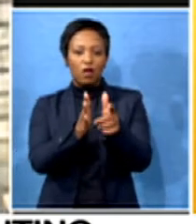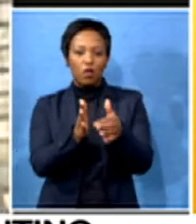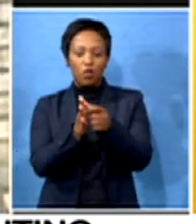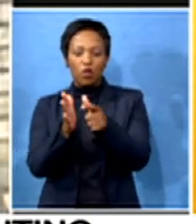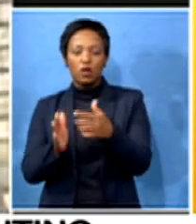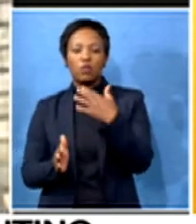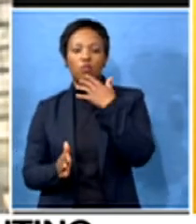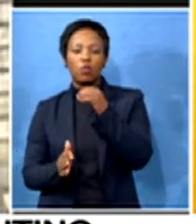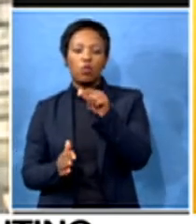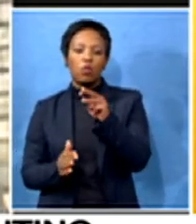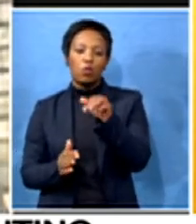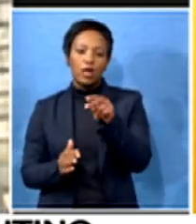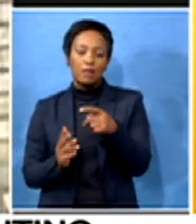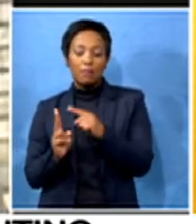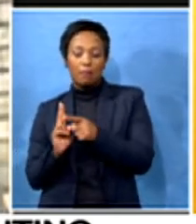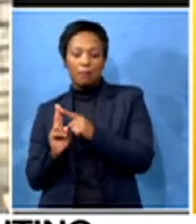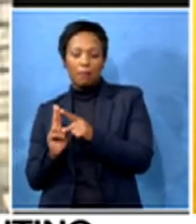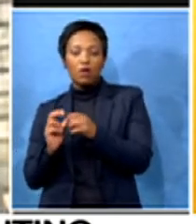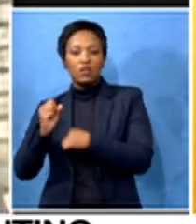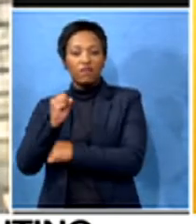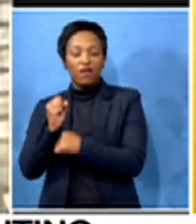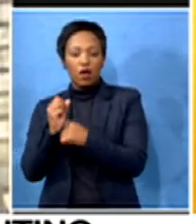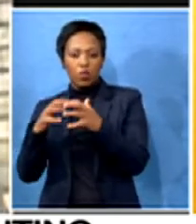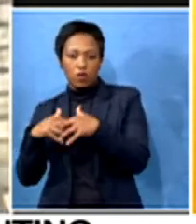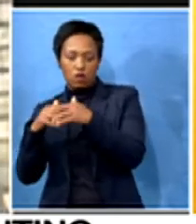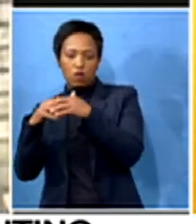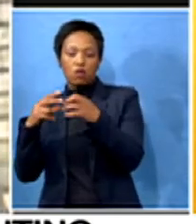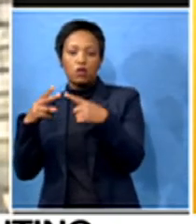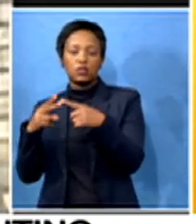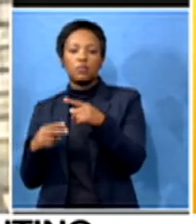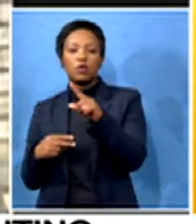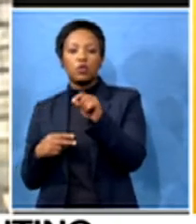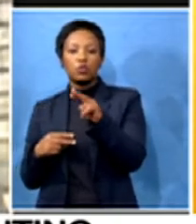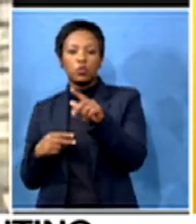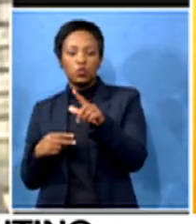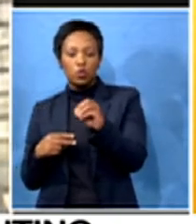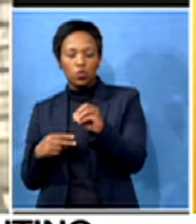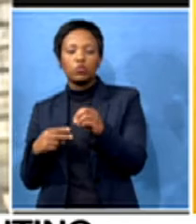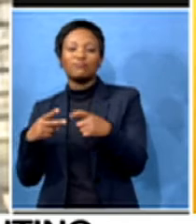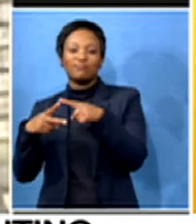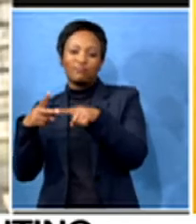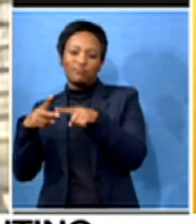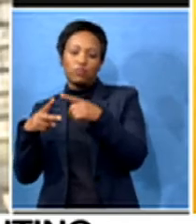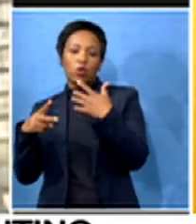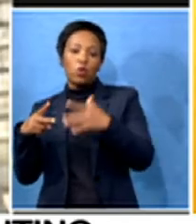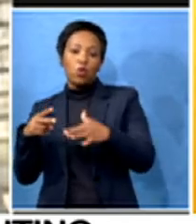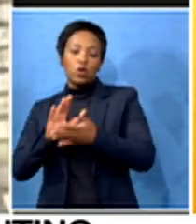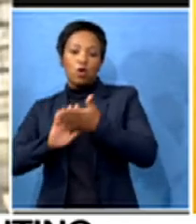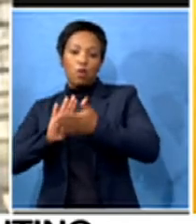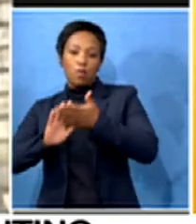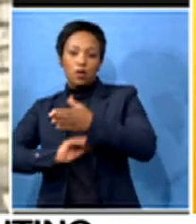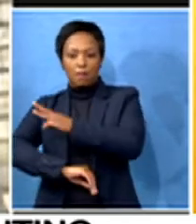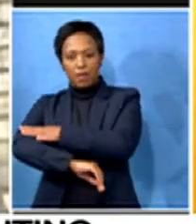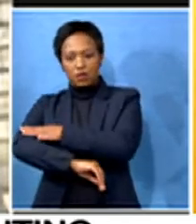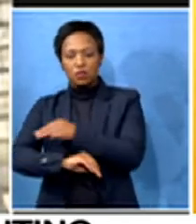Orijia, the founder of Headford Foundation, and Idunu Oawolu, who is the operations manager,